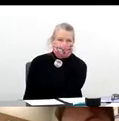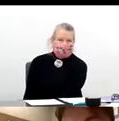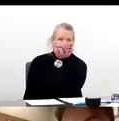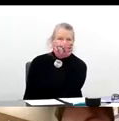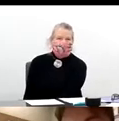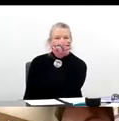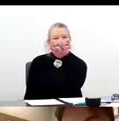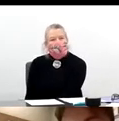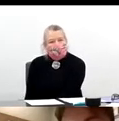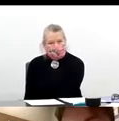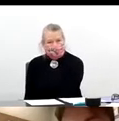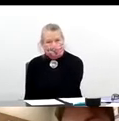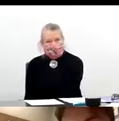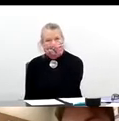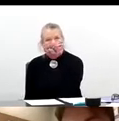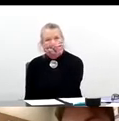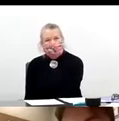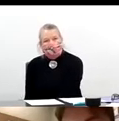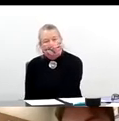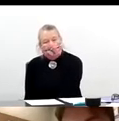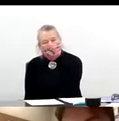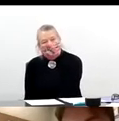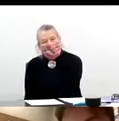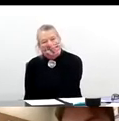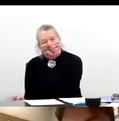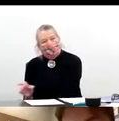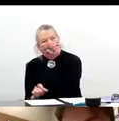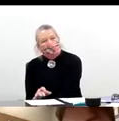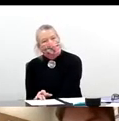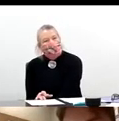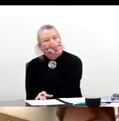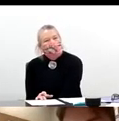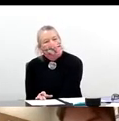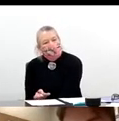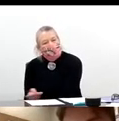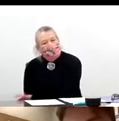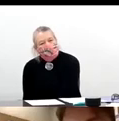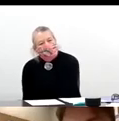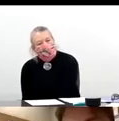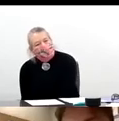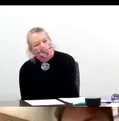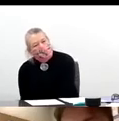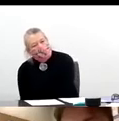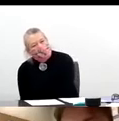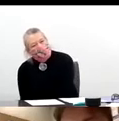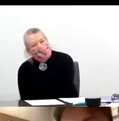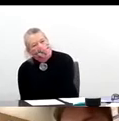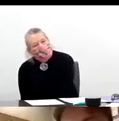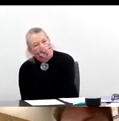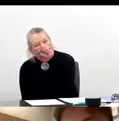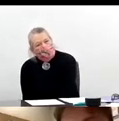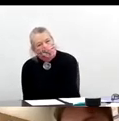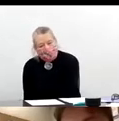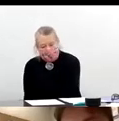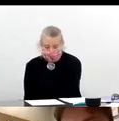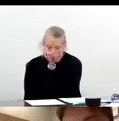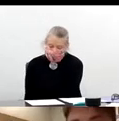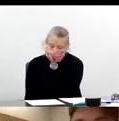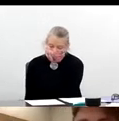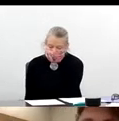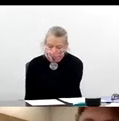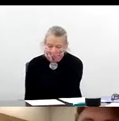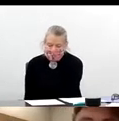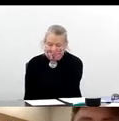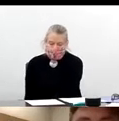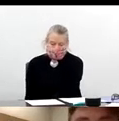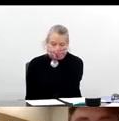Virginia. And it is in that role that he is here today. And let me also introduce our other distinguished member, Secretary